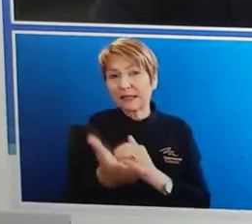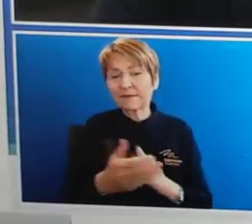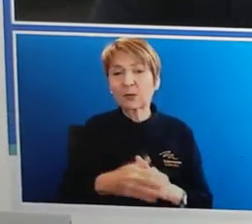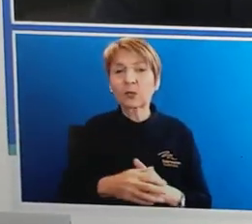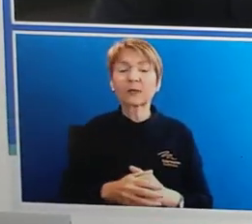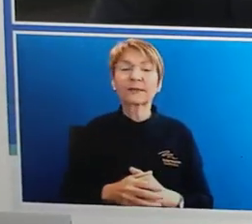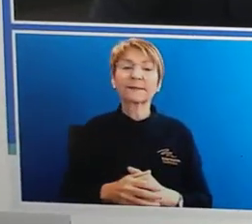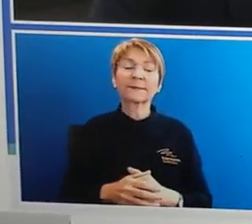You've... You've... You've... You've... You've...